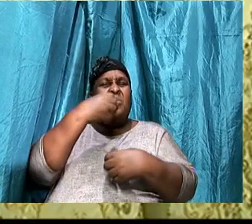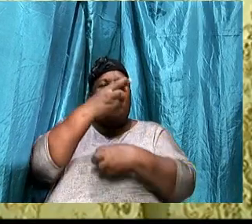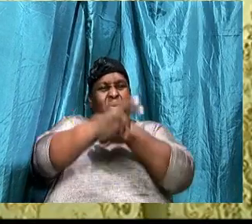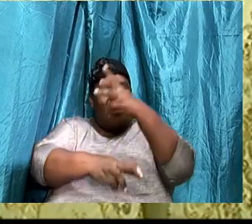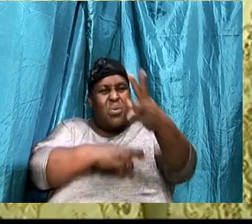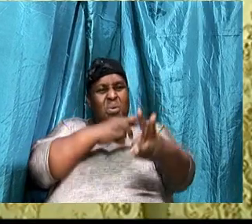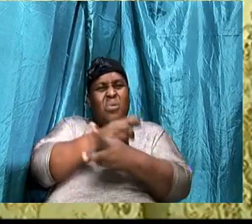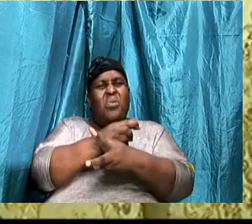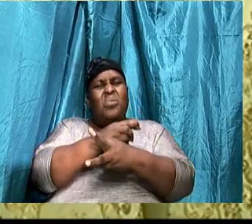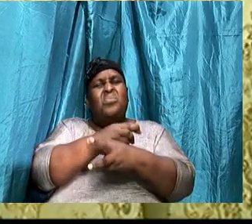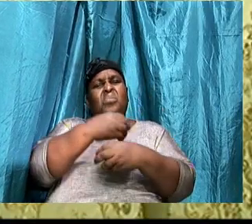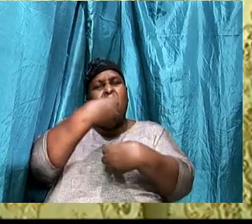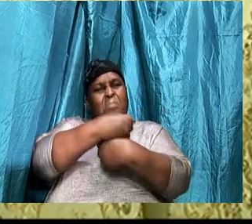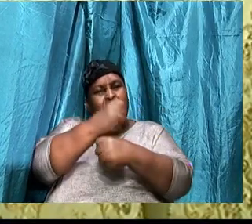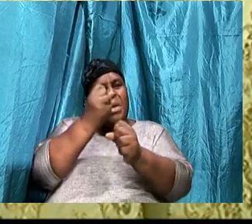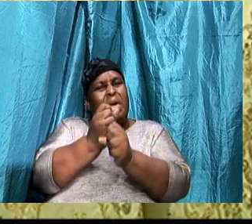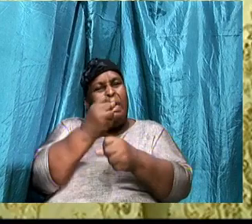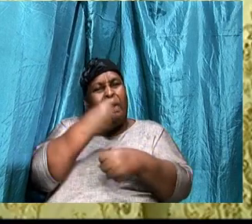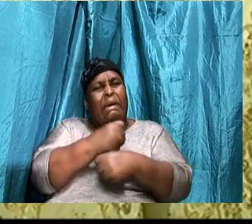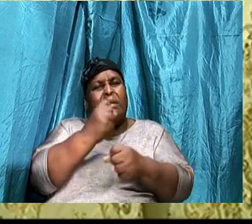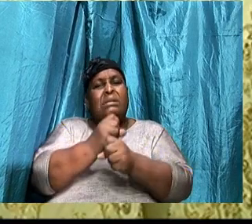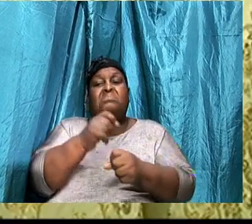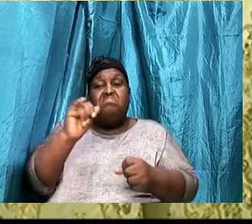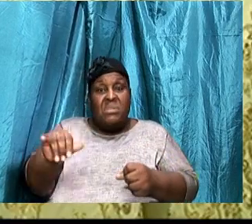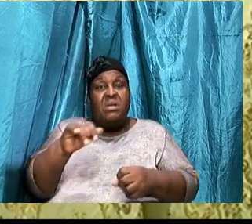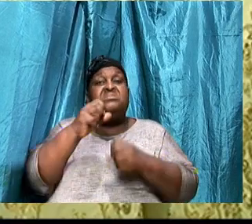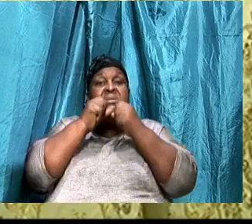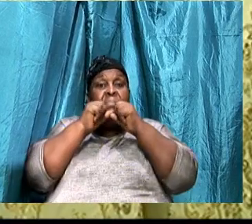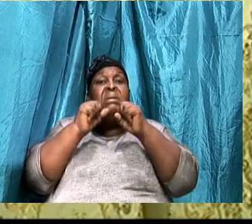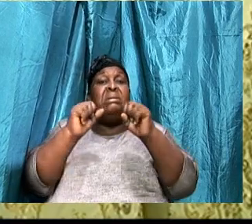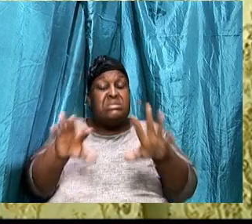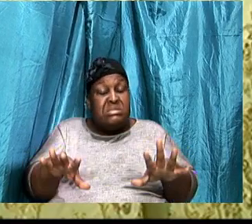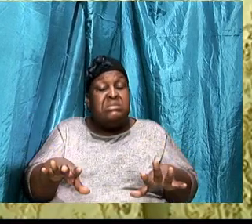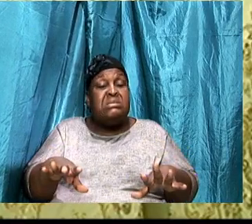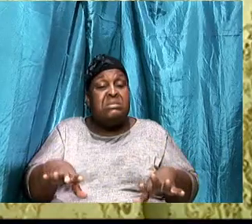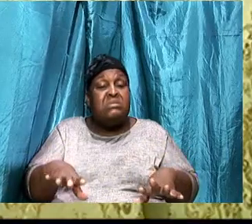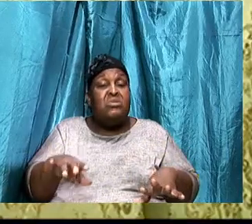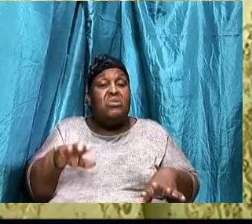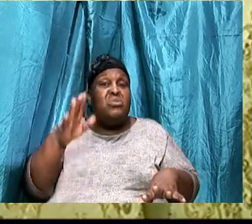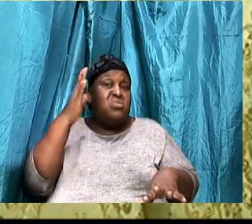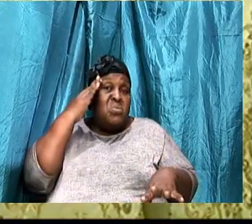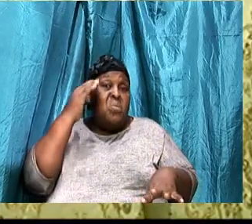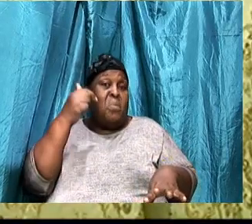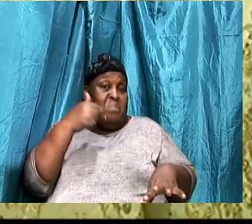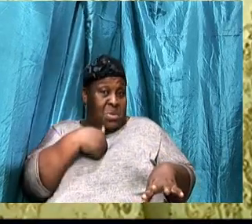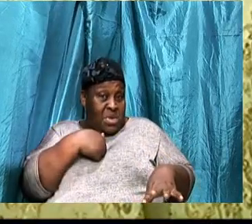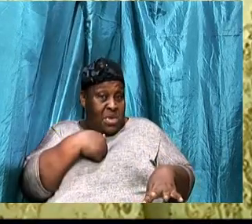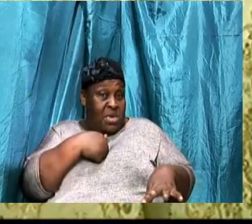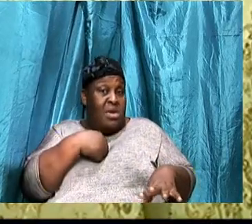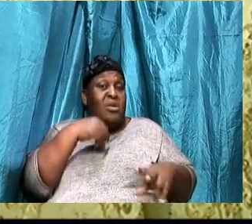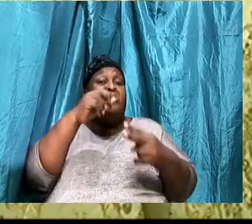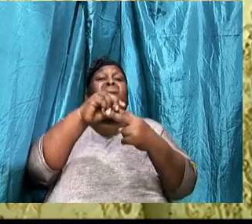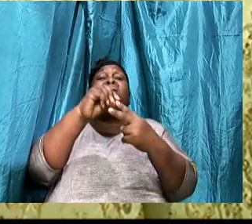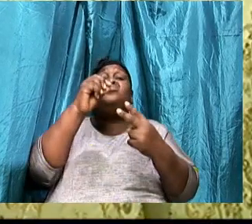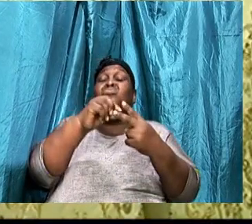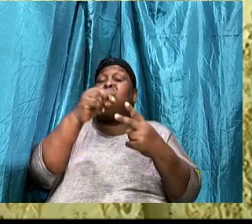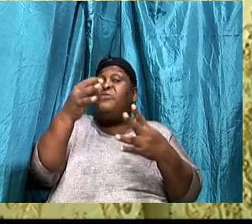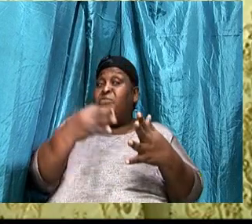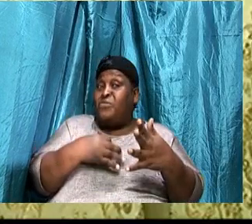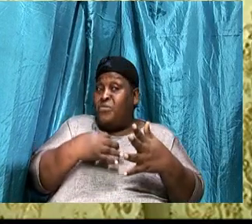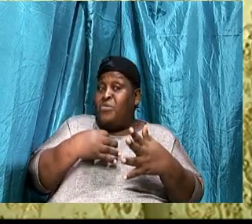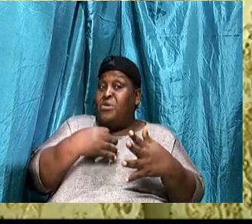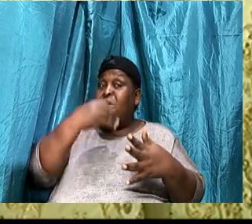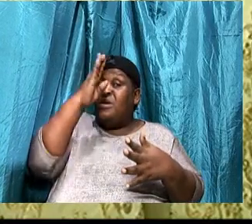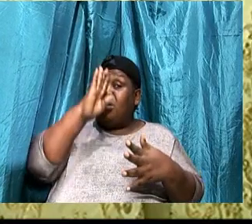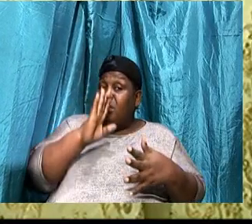foundation, Of the earth, That is a blessing, To know that I have been chosen, Before the foundation, Of the earth, And I want you to understand,